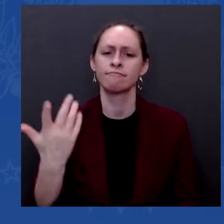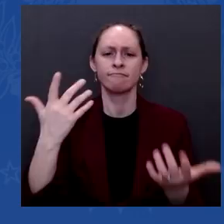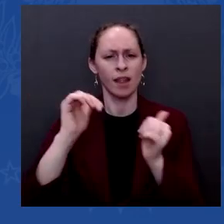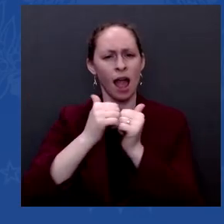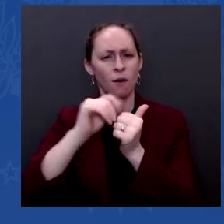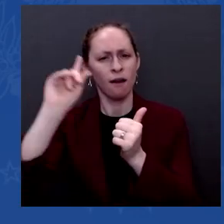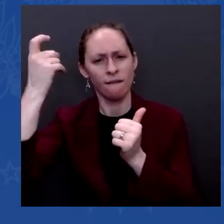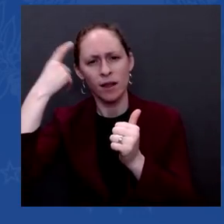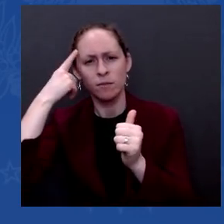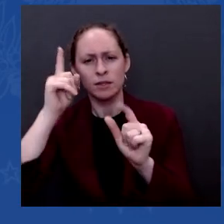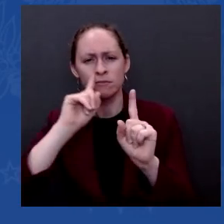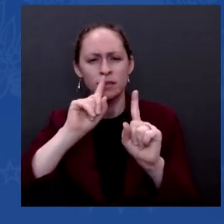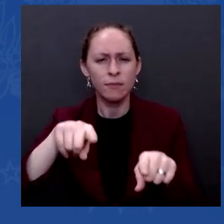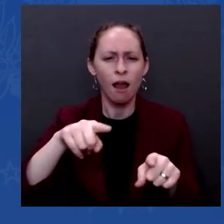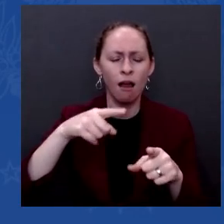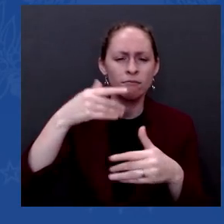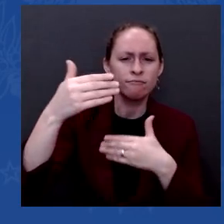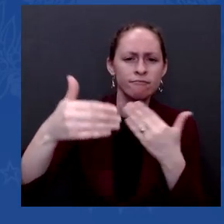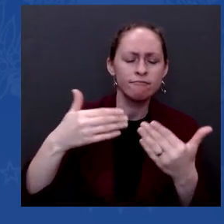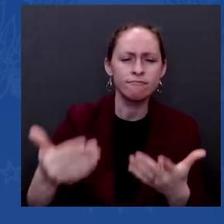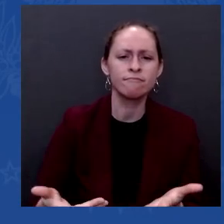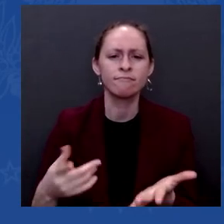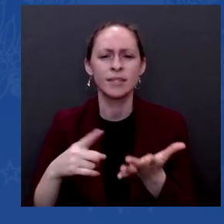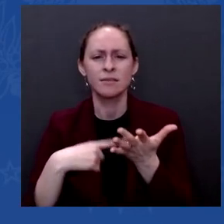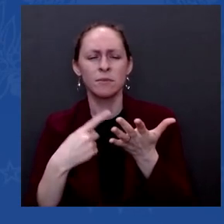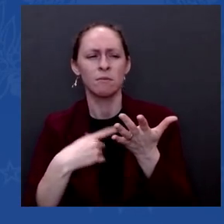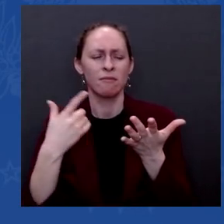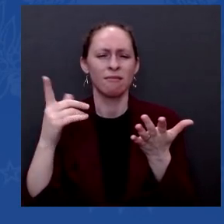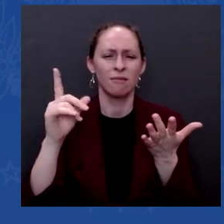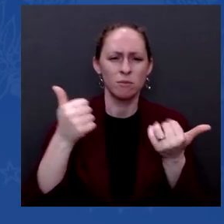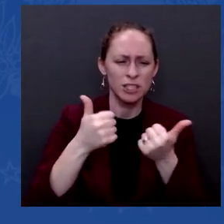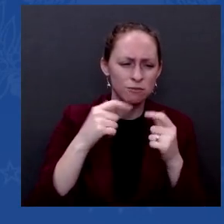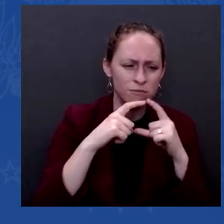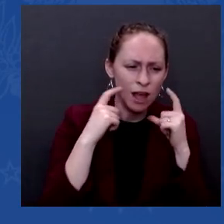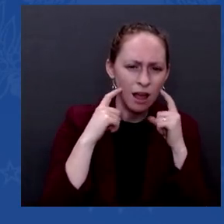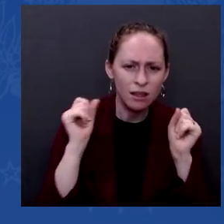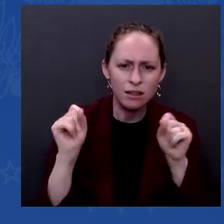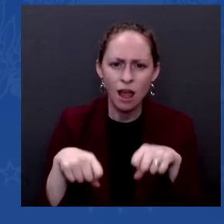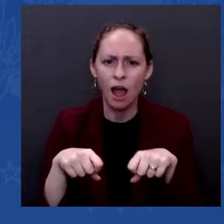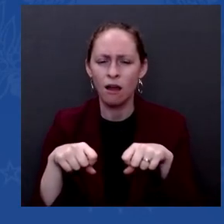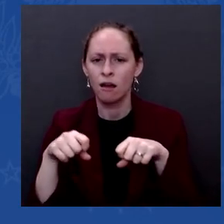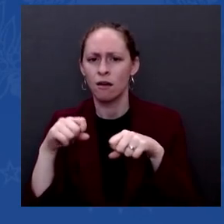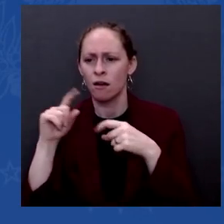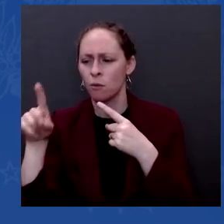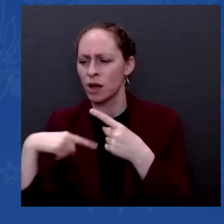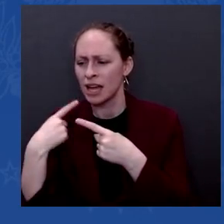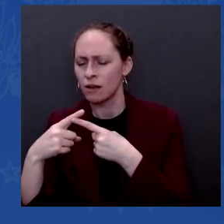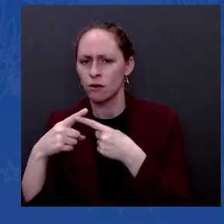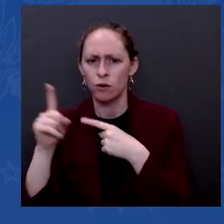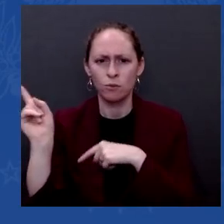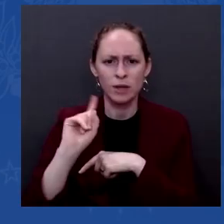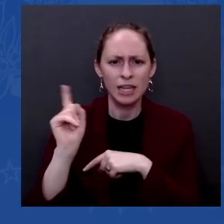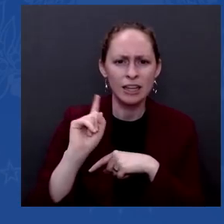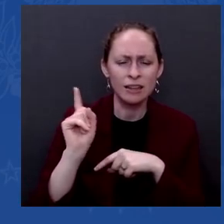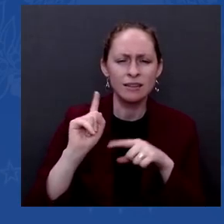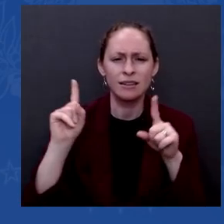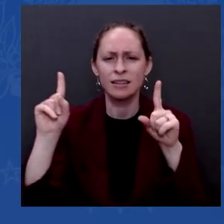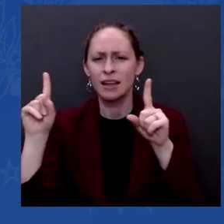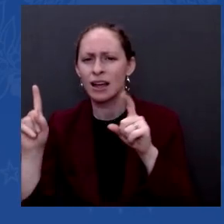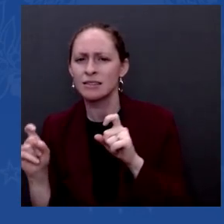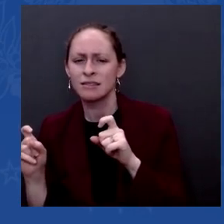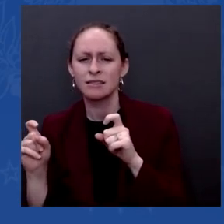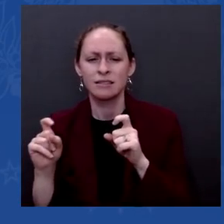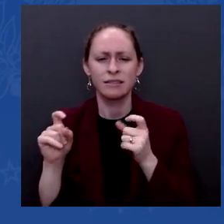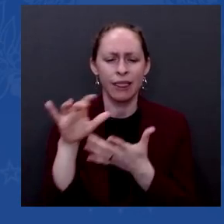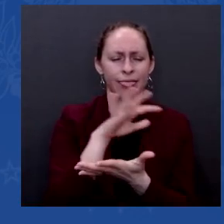mask to wear, when to test, how to test, where to test. You know, the public is confused,